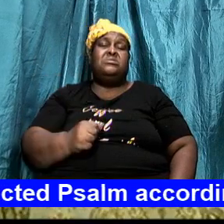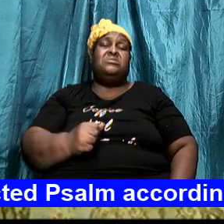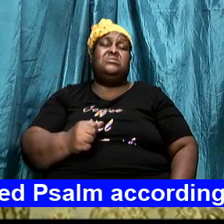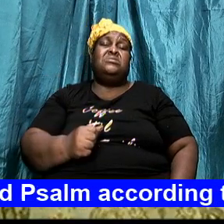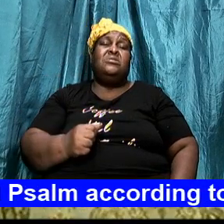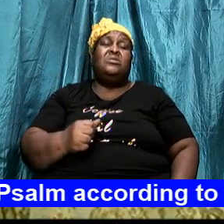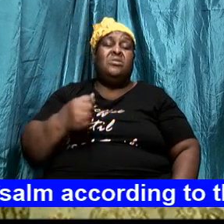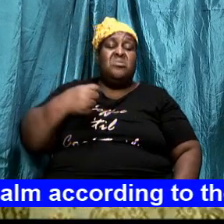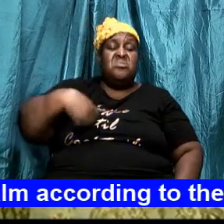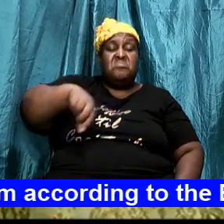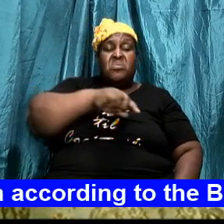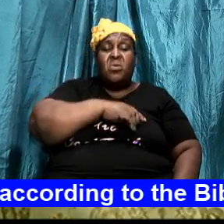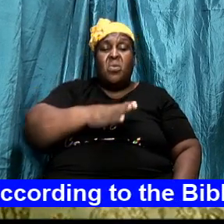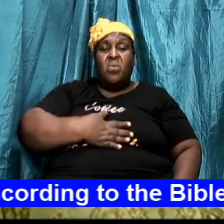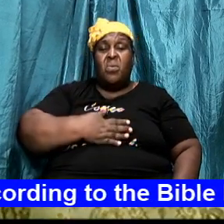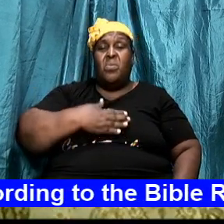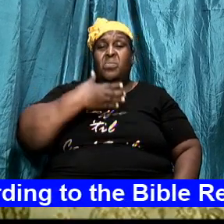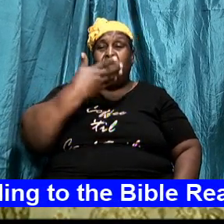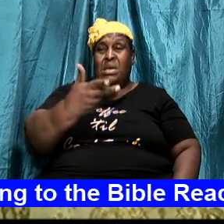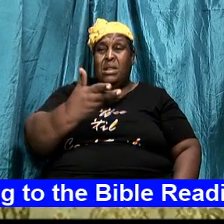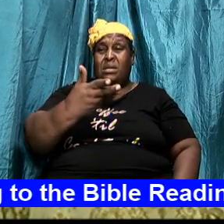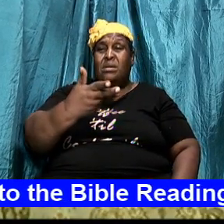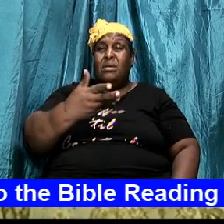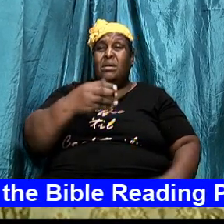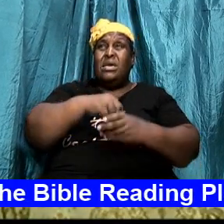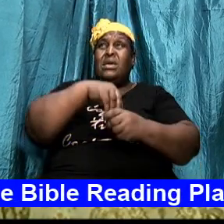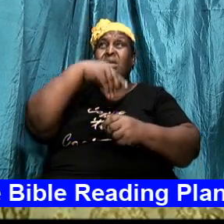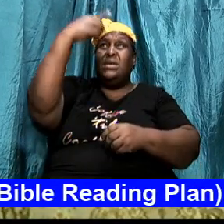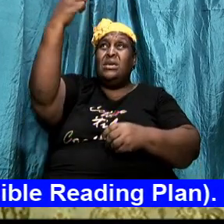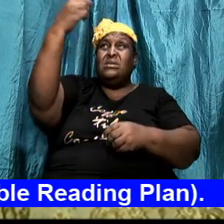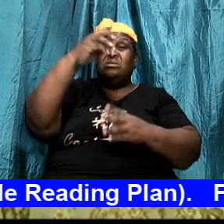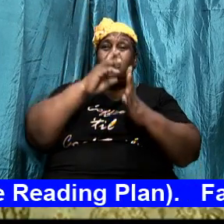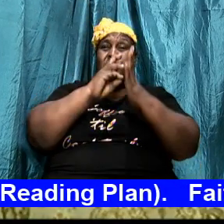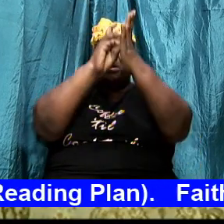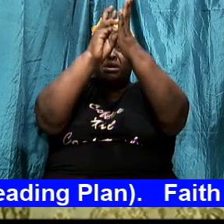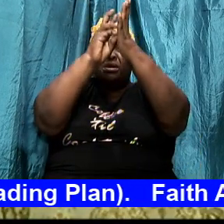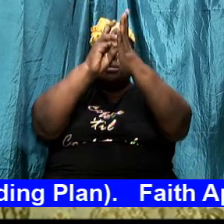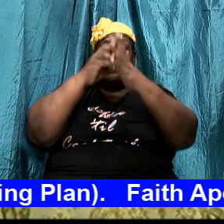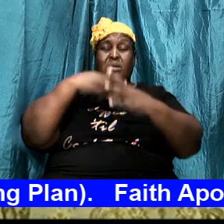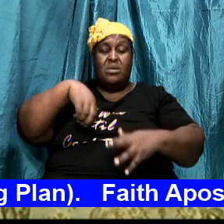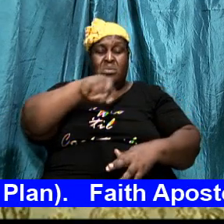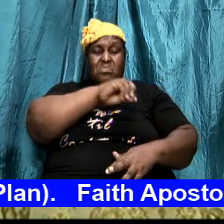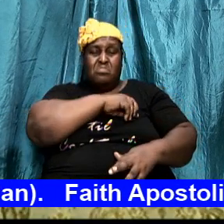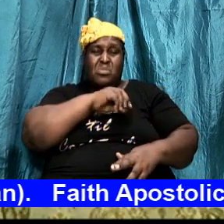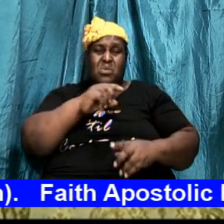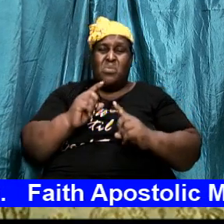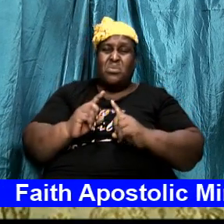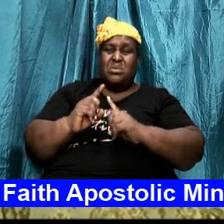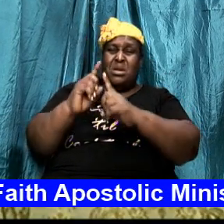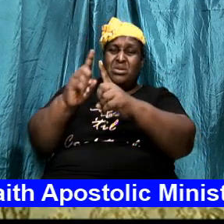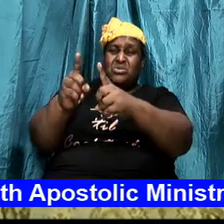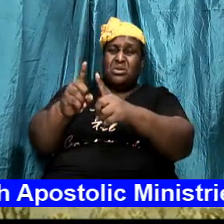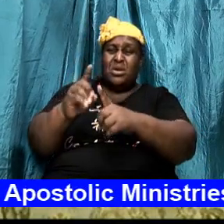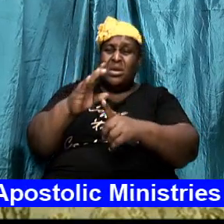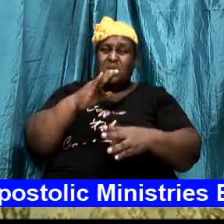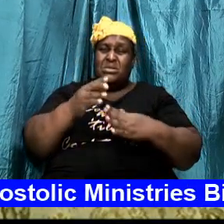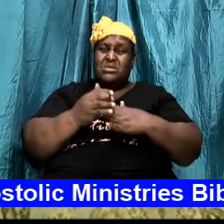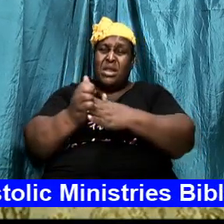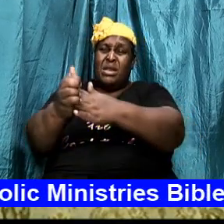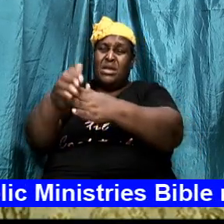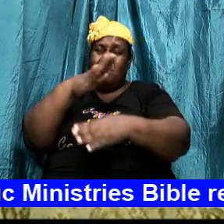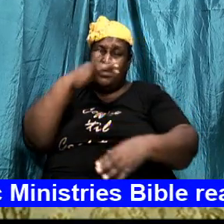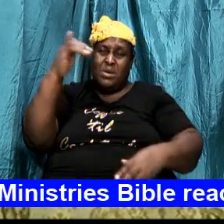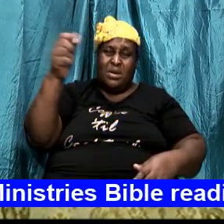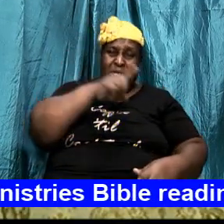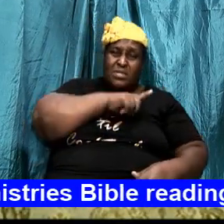Our will is submit to his will. Our direction is led by the Lord. The Bible says